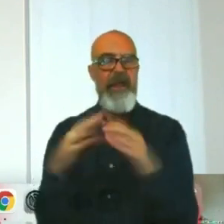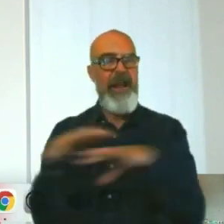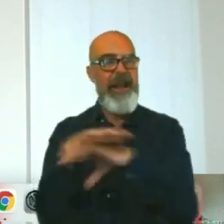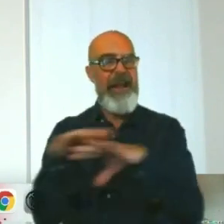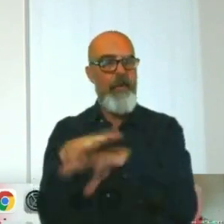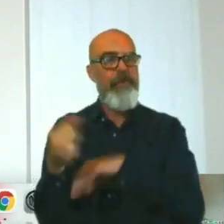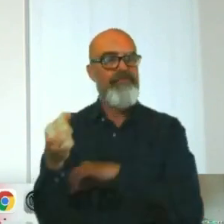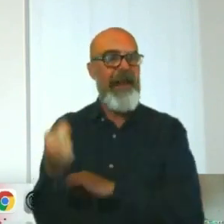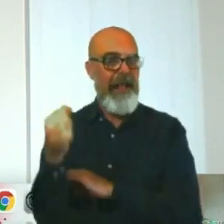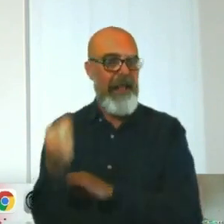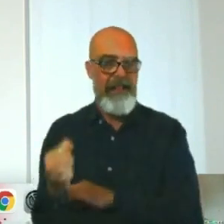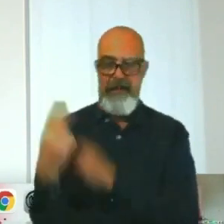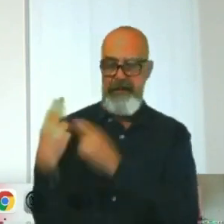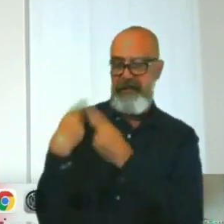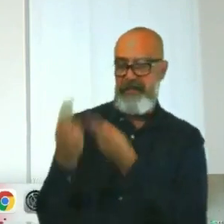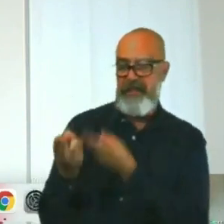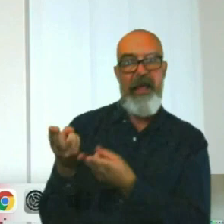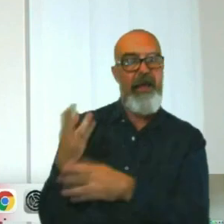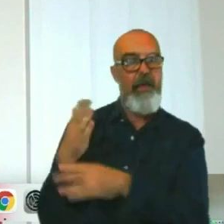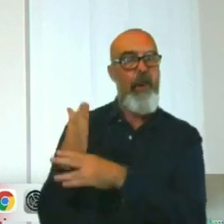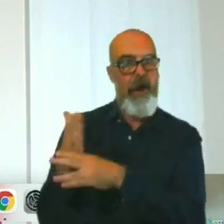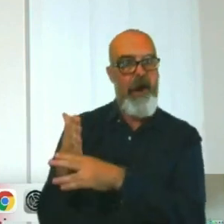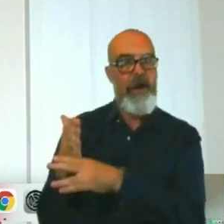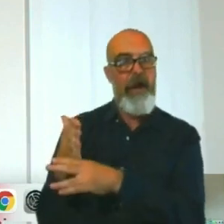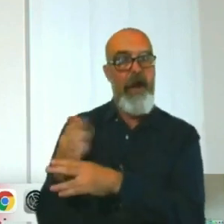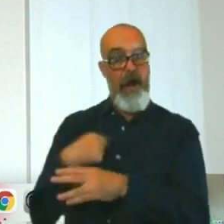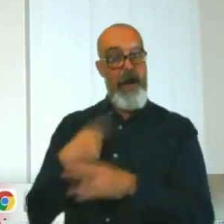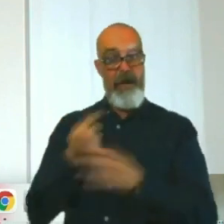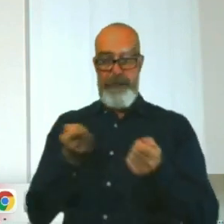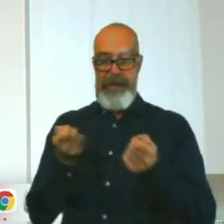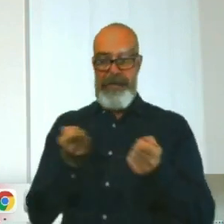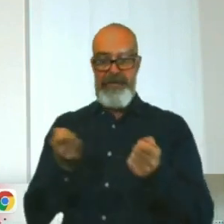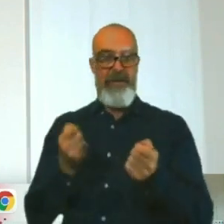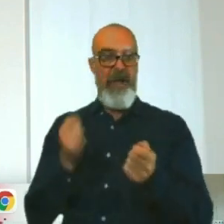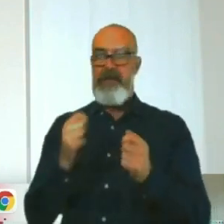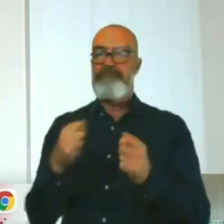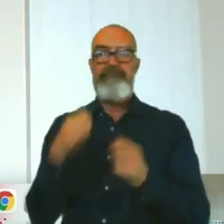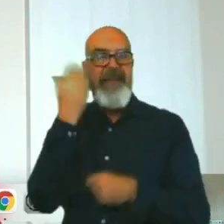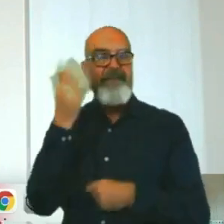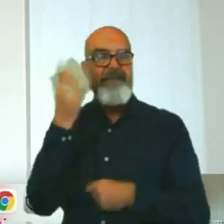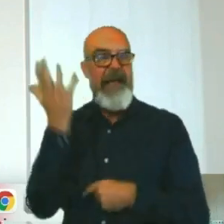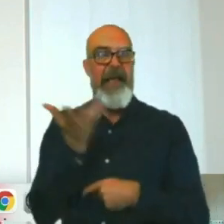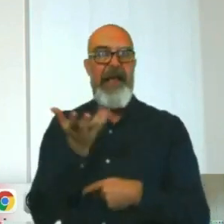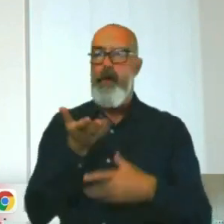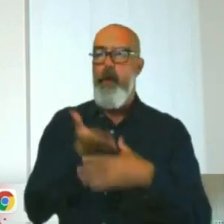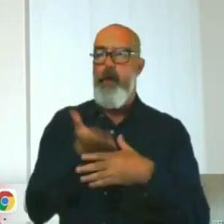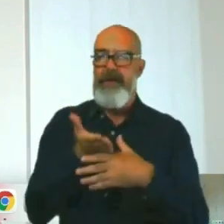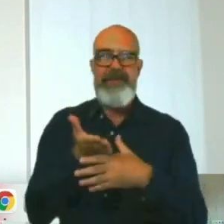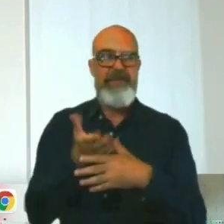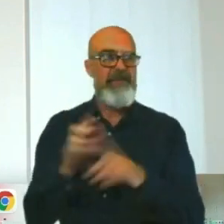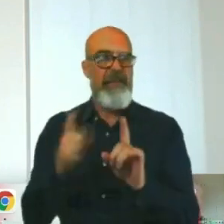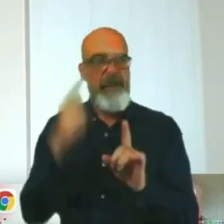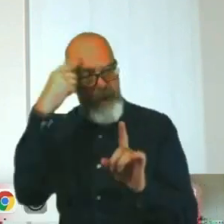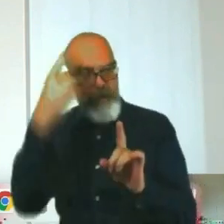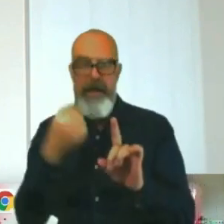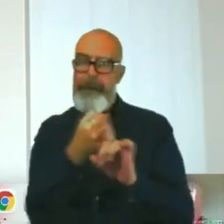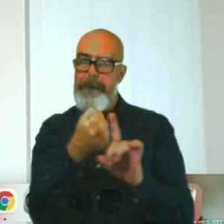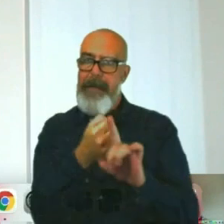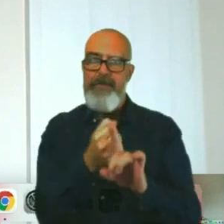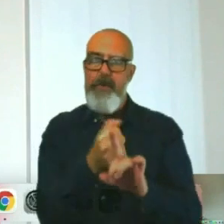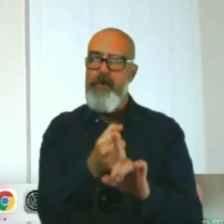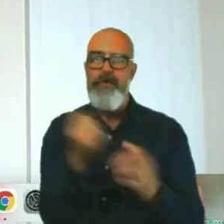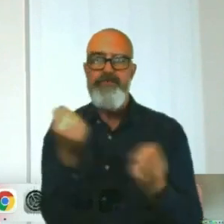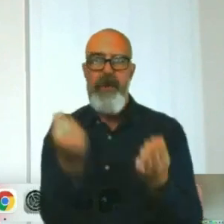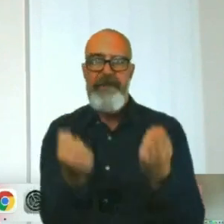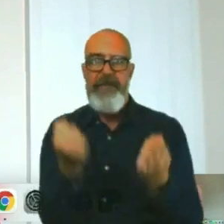with our contractors. And then I manage the daily operations of how that would impact our drivers, such as stopping positions and any work that